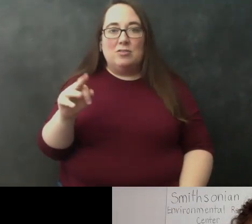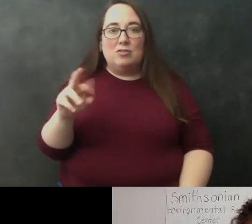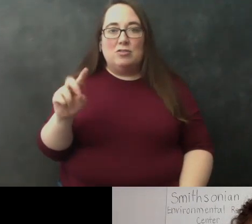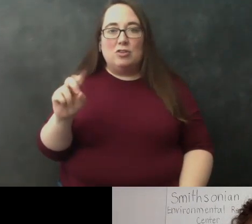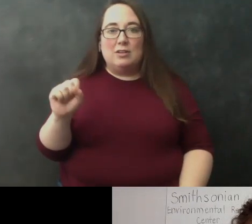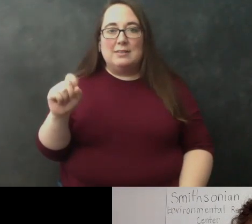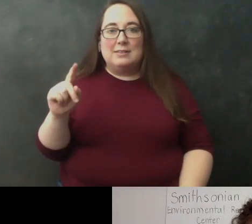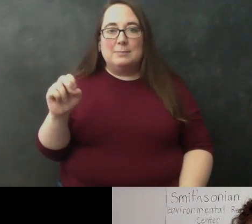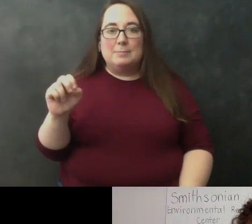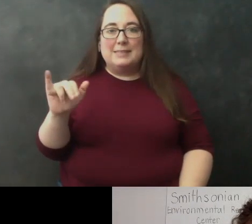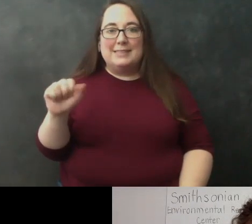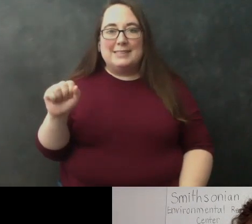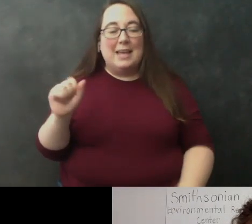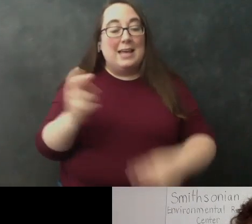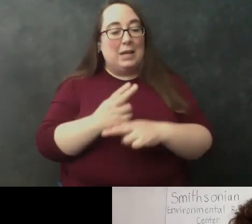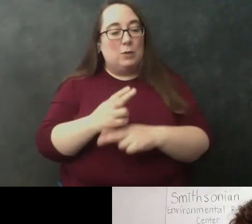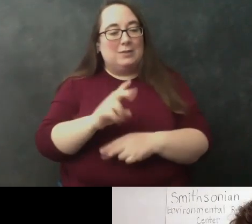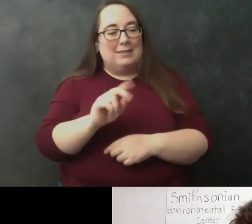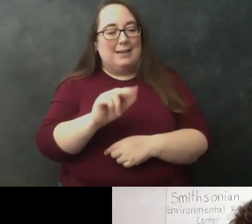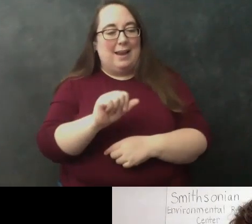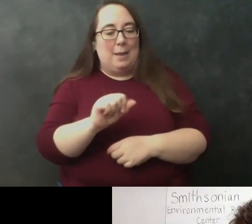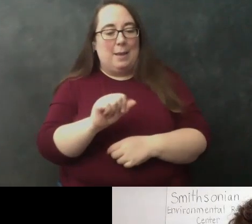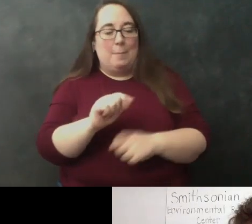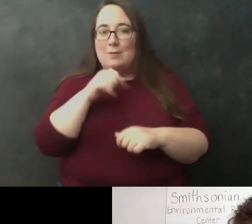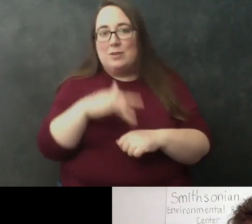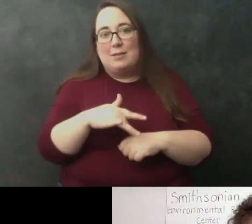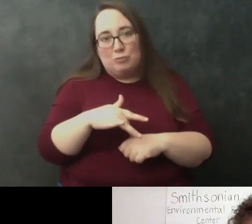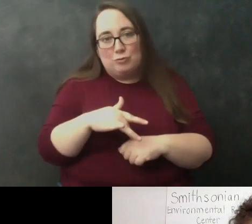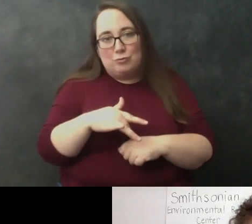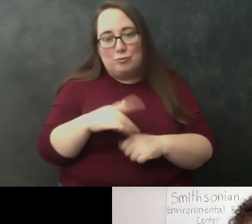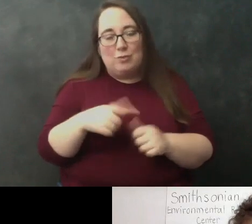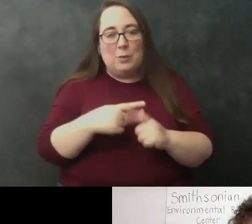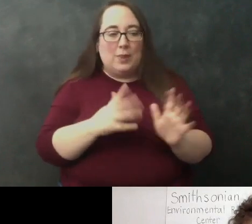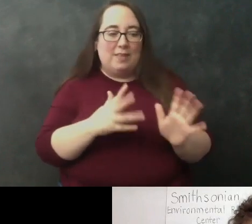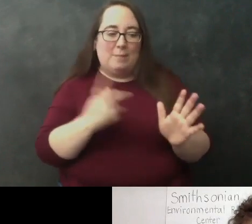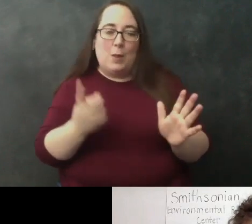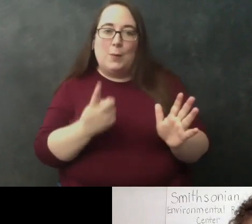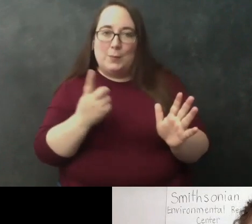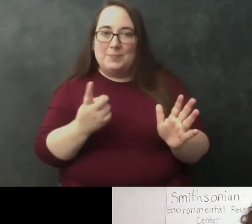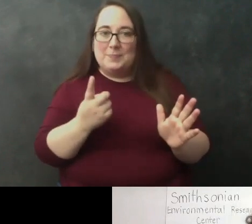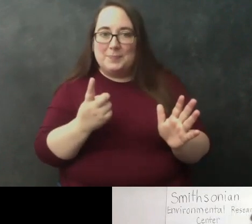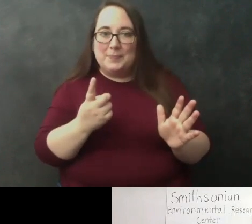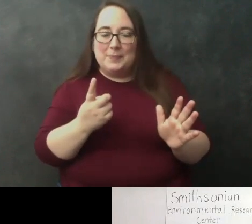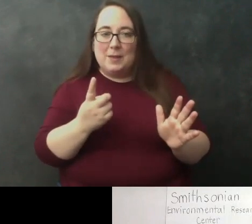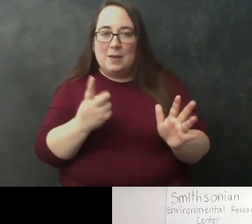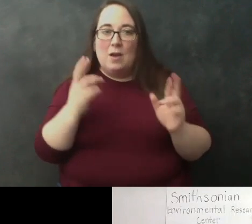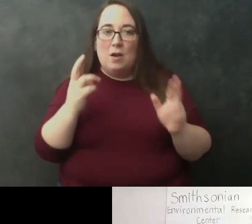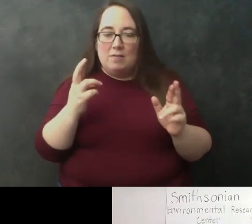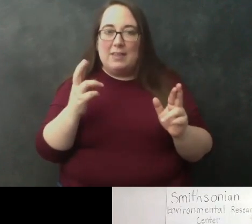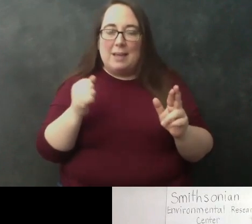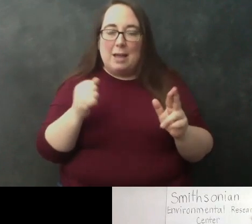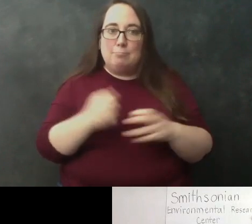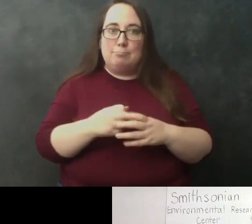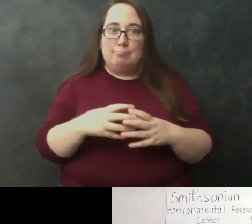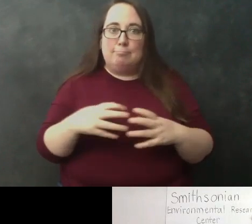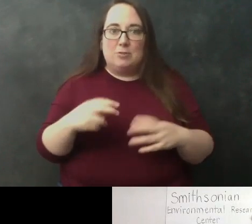use their dna to learn about them but but we don't have to touch them and we can leave them alone so they can um hopefully get to a point where they're no